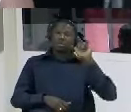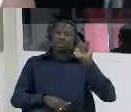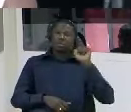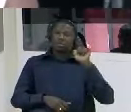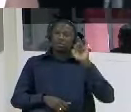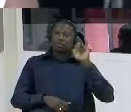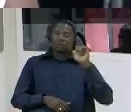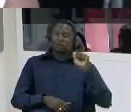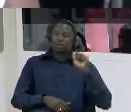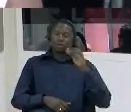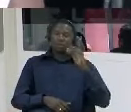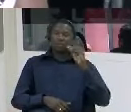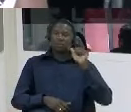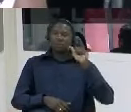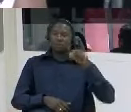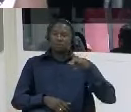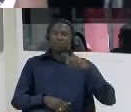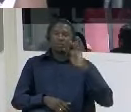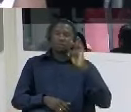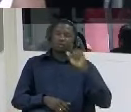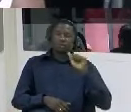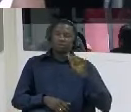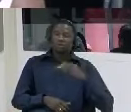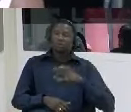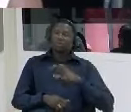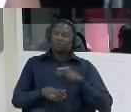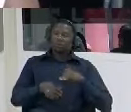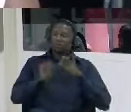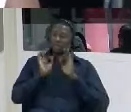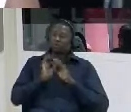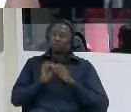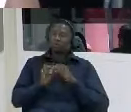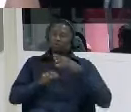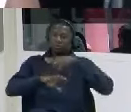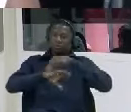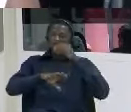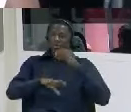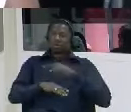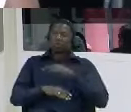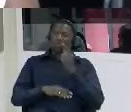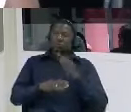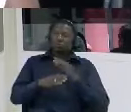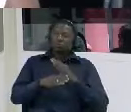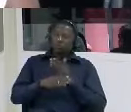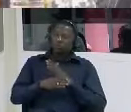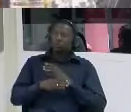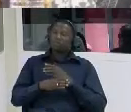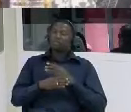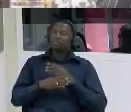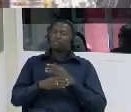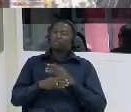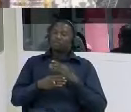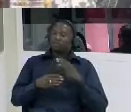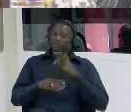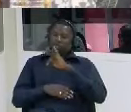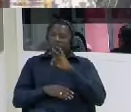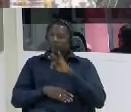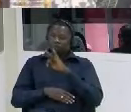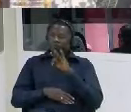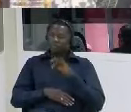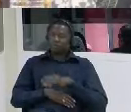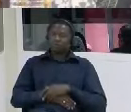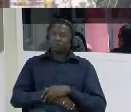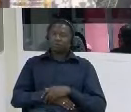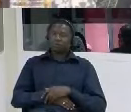my question was was he kidnapped no no he was not kidnapped when they